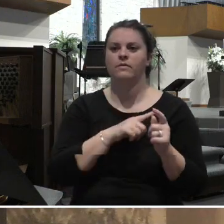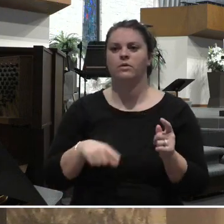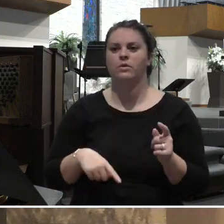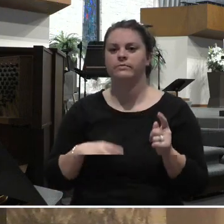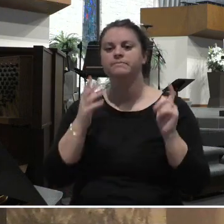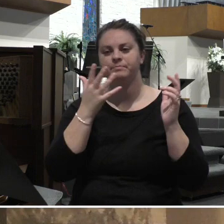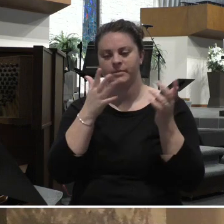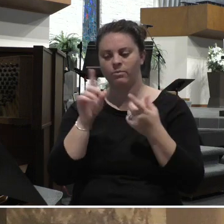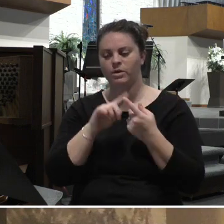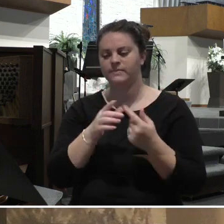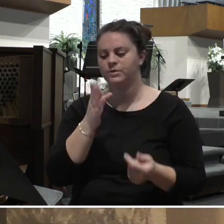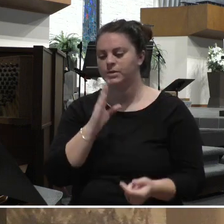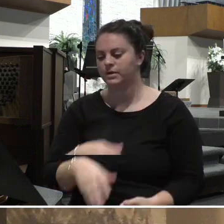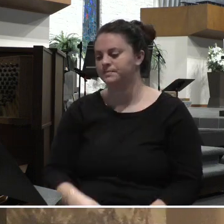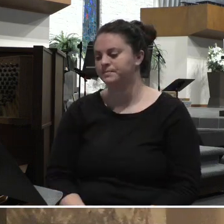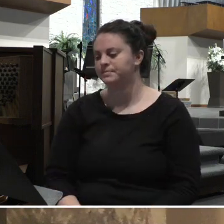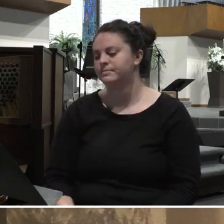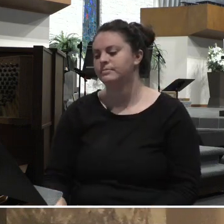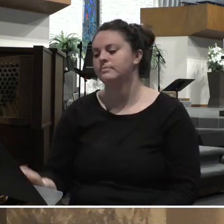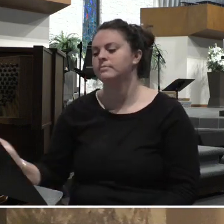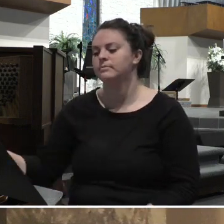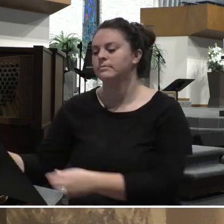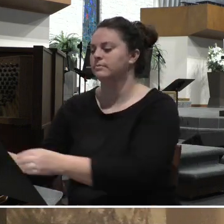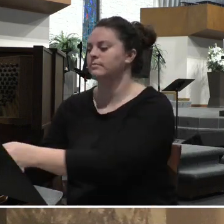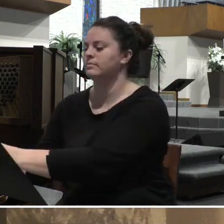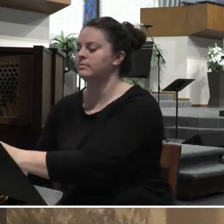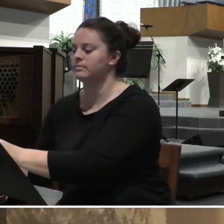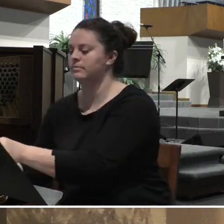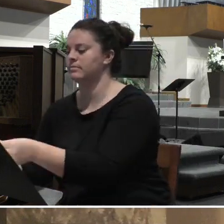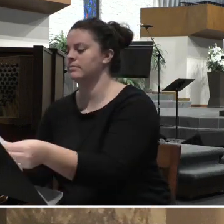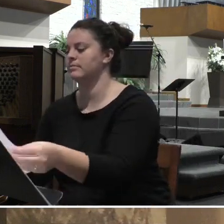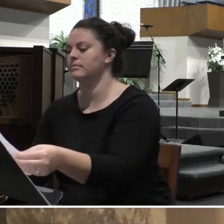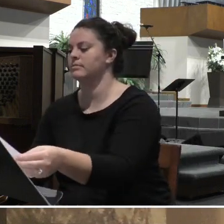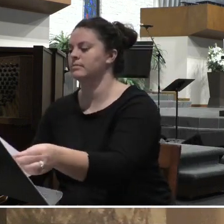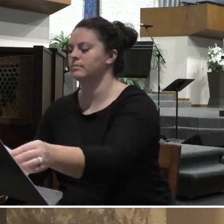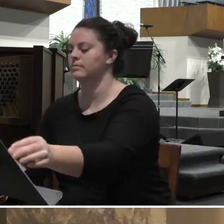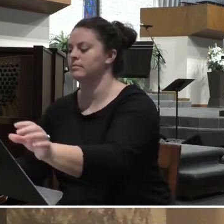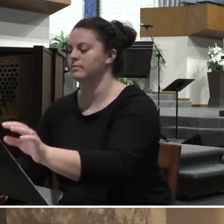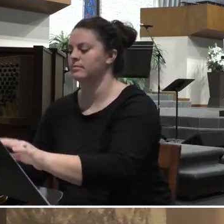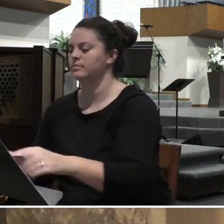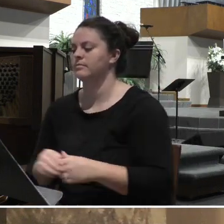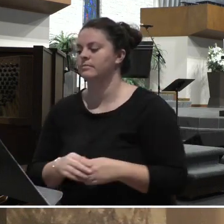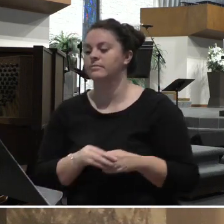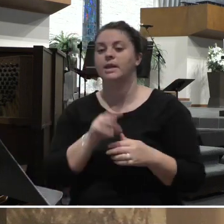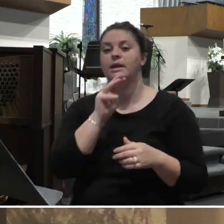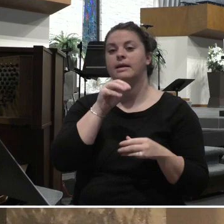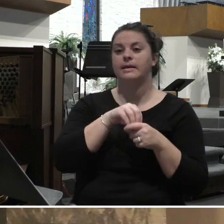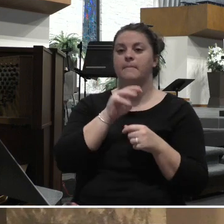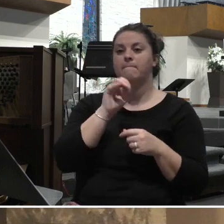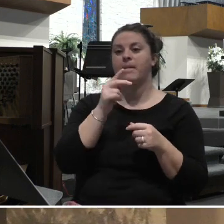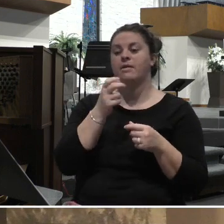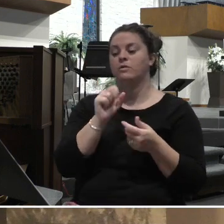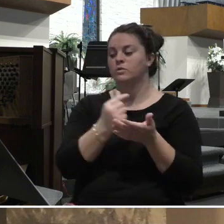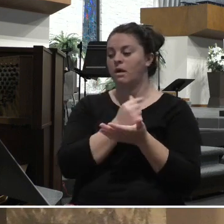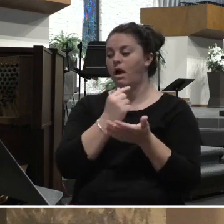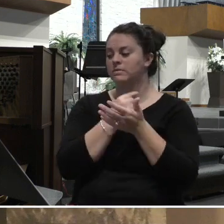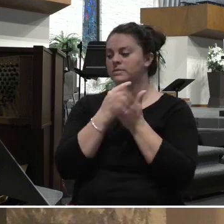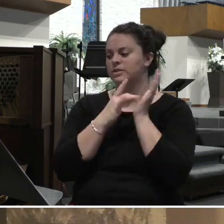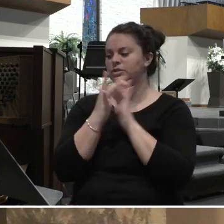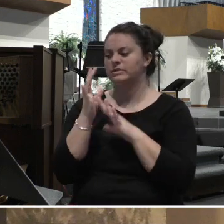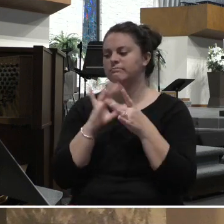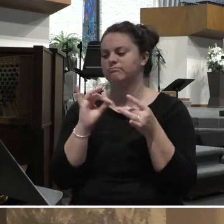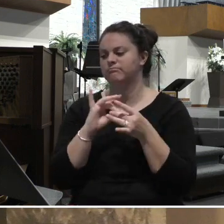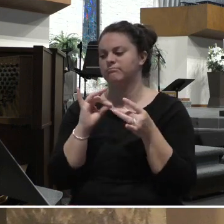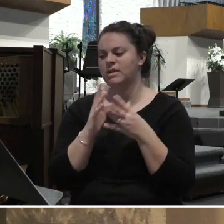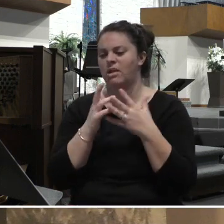In Matthew's gospel, Jesus says a lot of stories and parables like this where the audience is left to say, Hmm, I don't really